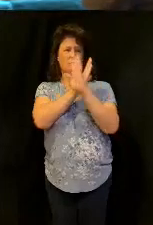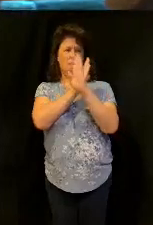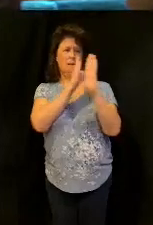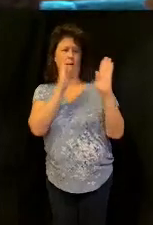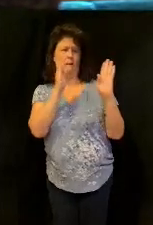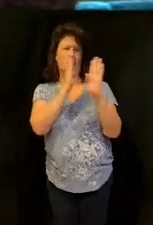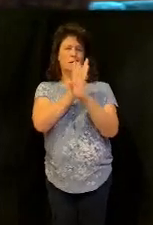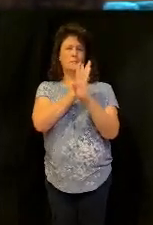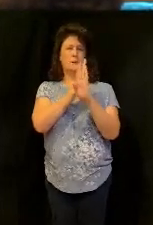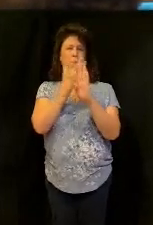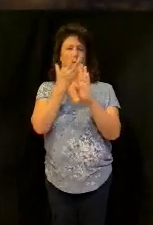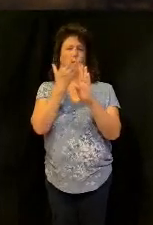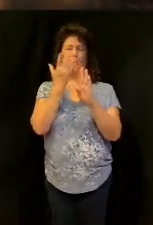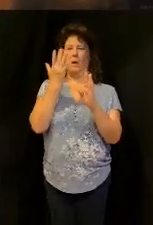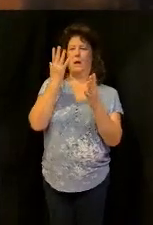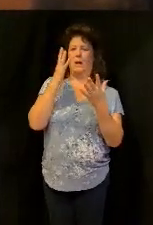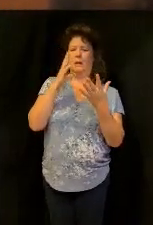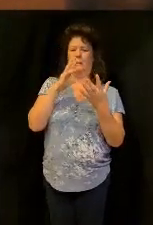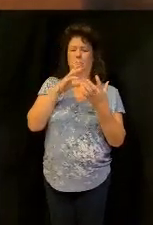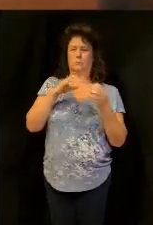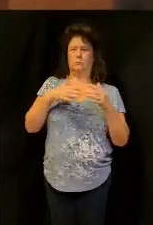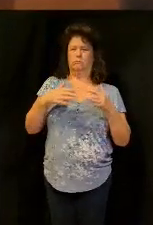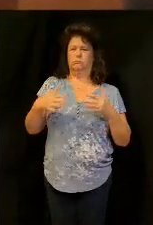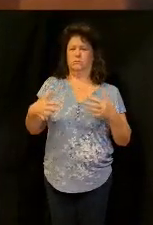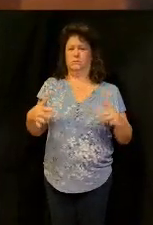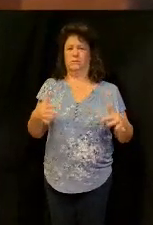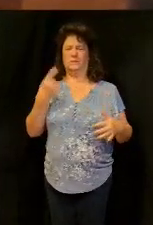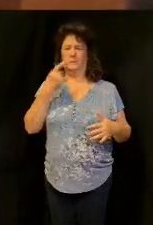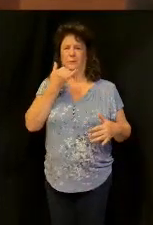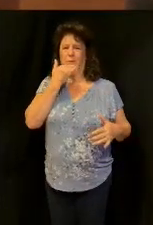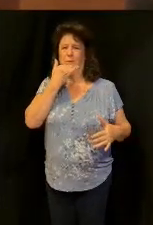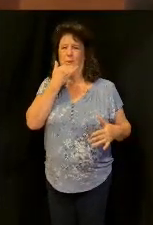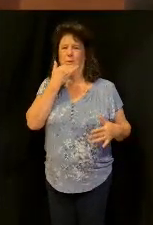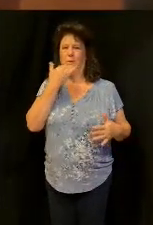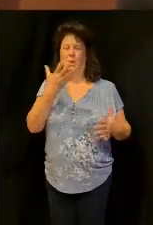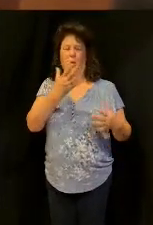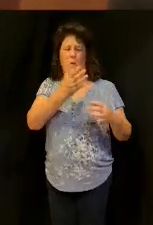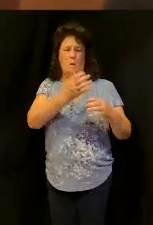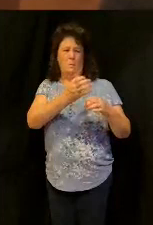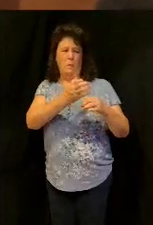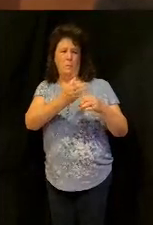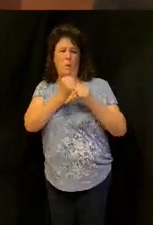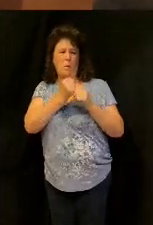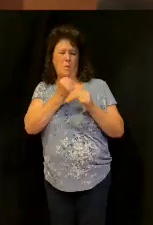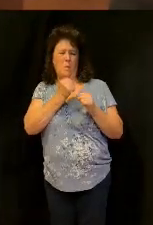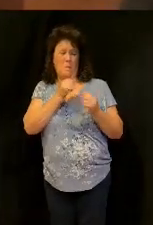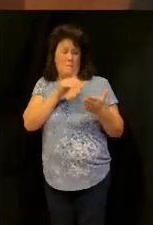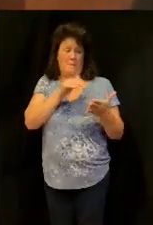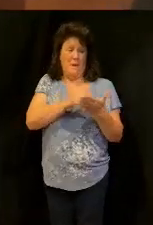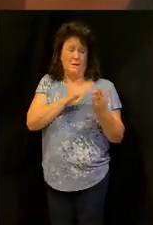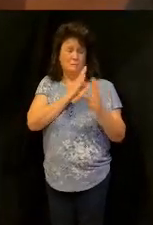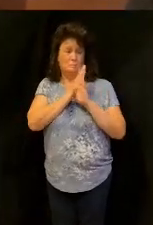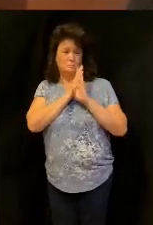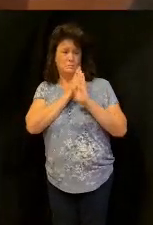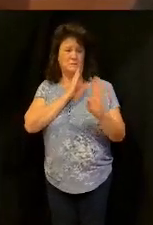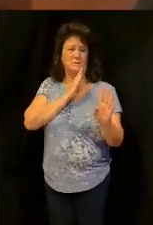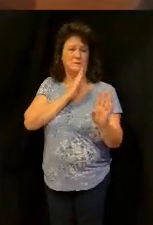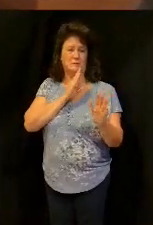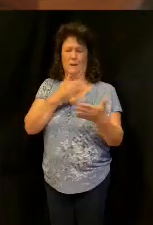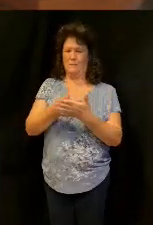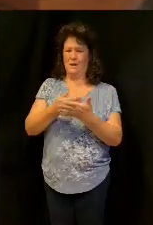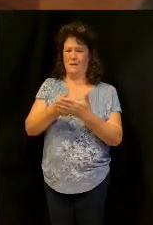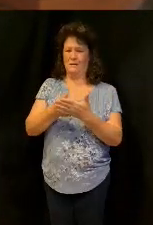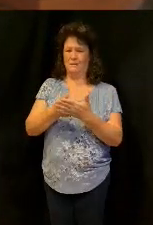why it goes into spasm. Why? It's saying something's wrong here and it's trying to pull things back into alignment. I'm just not talking about money I'm talking about anything.